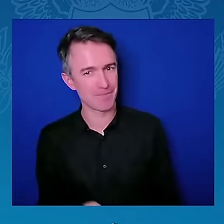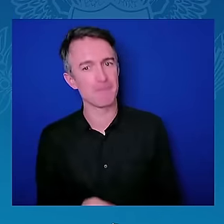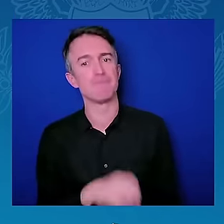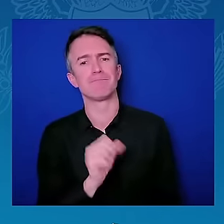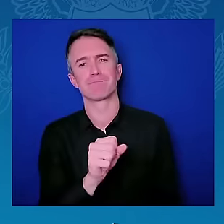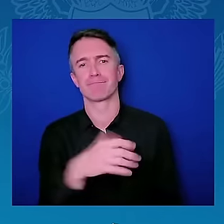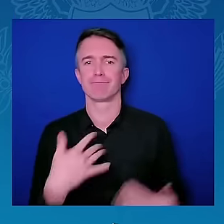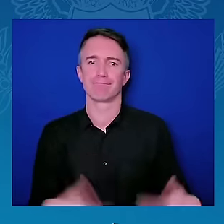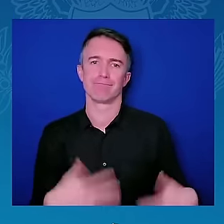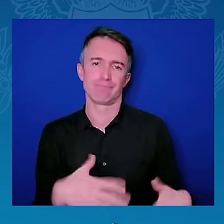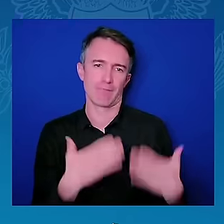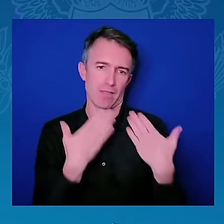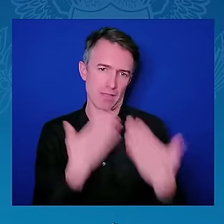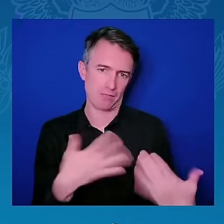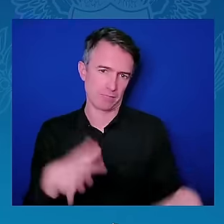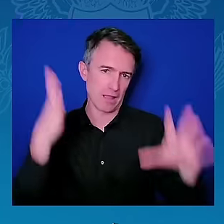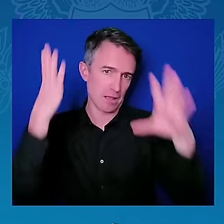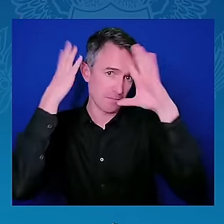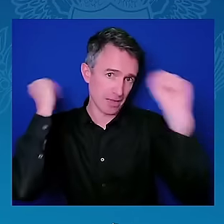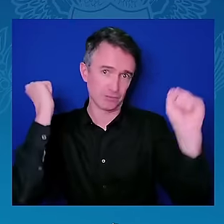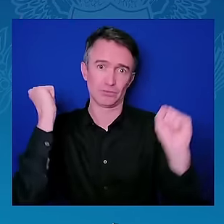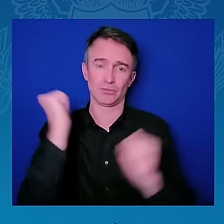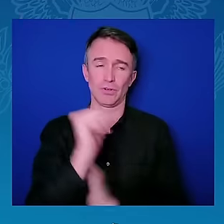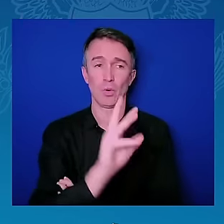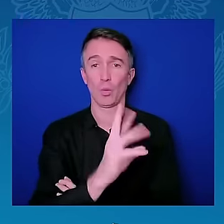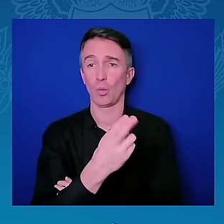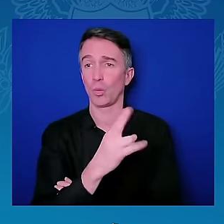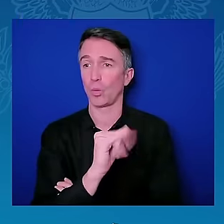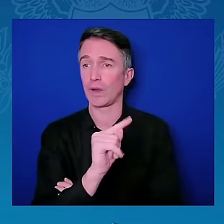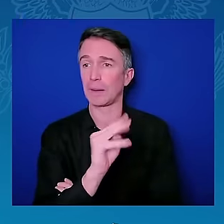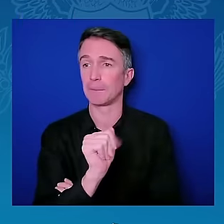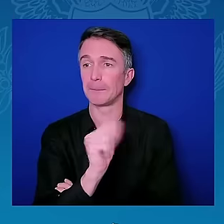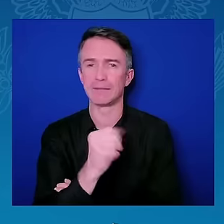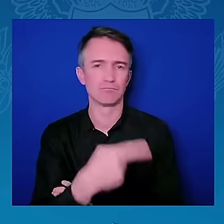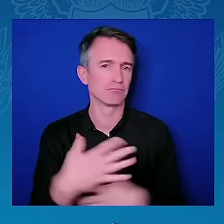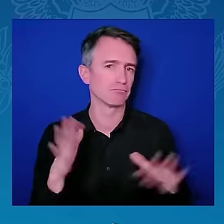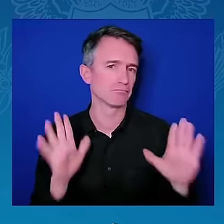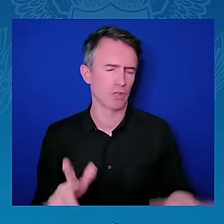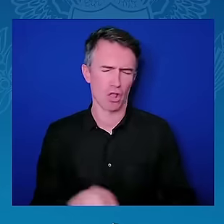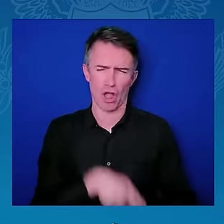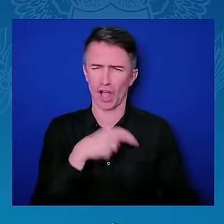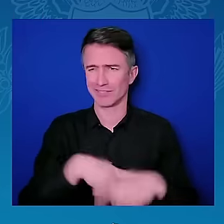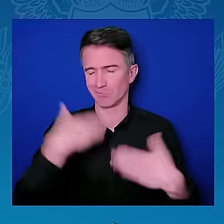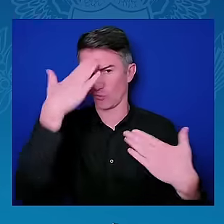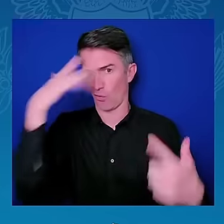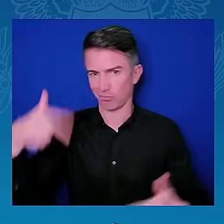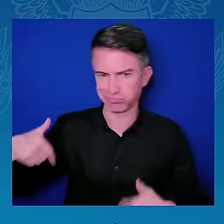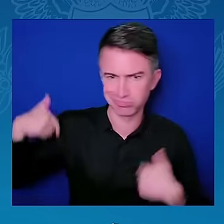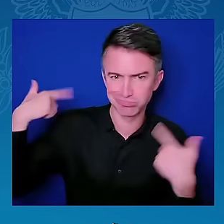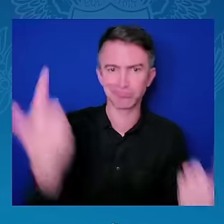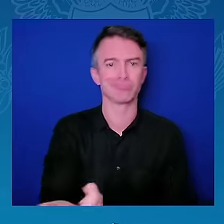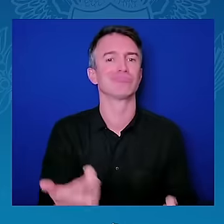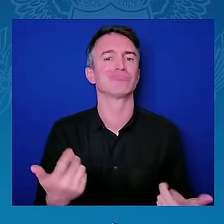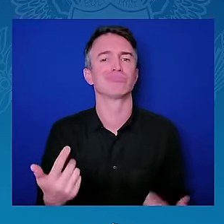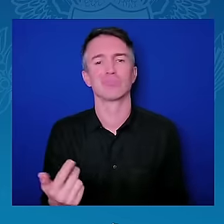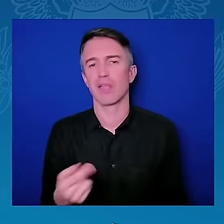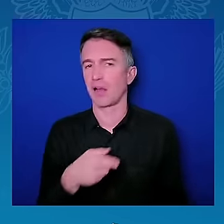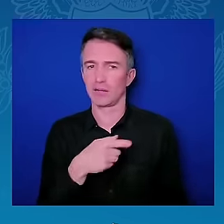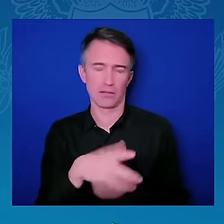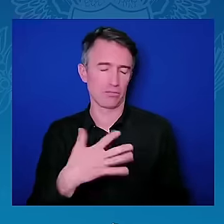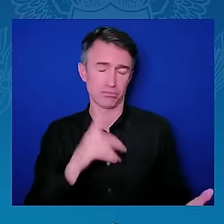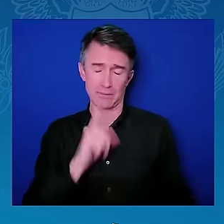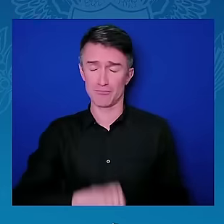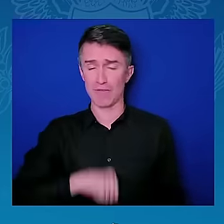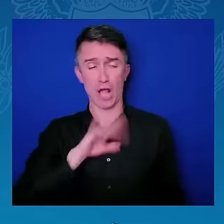proud Californian, and your work and your groundbreaking work in technology